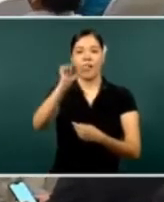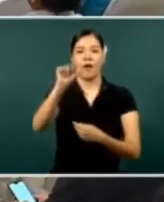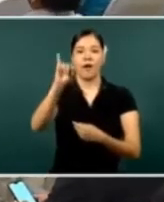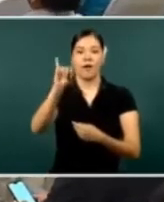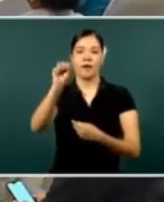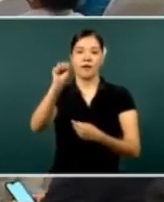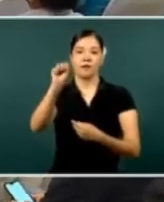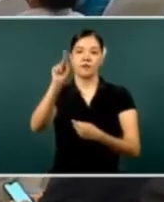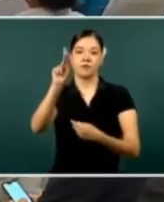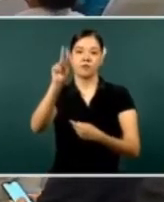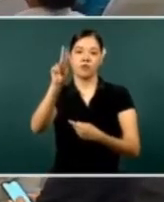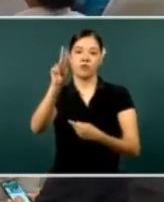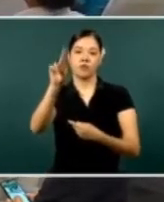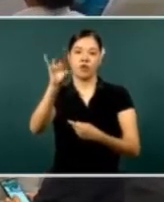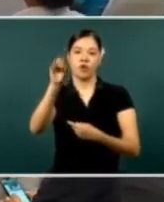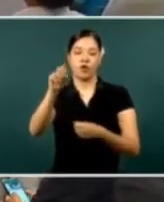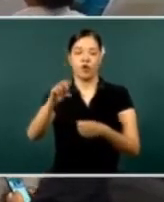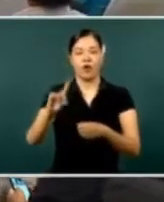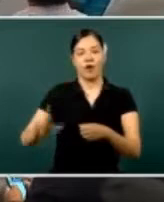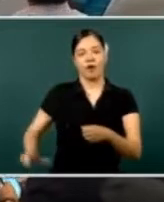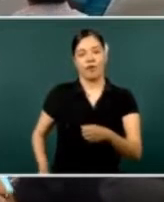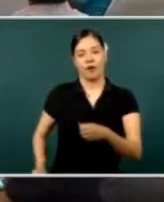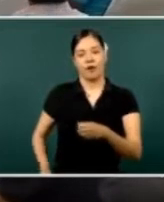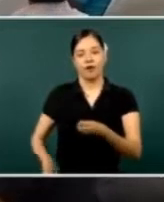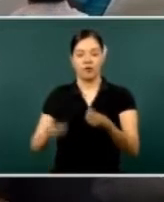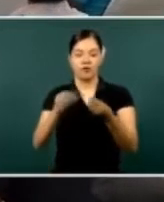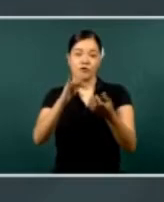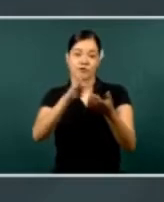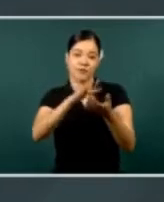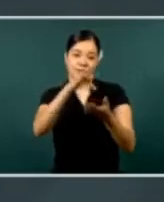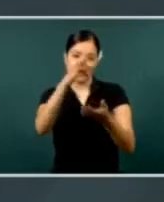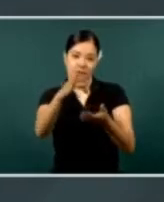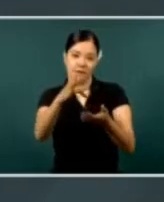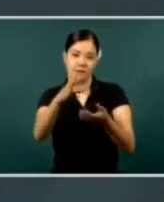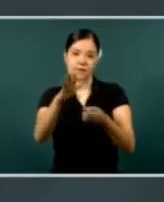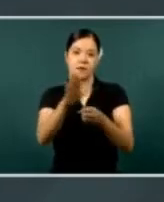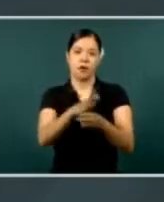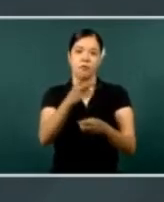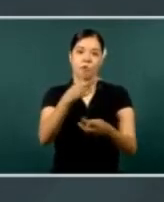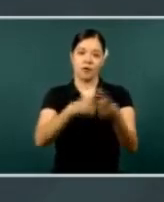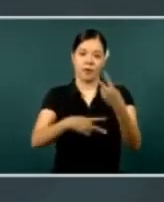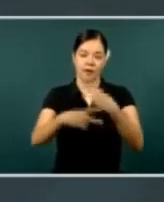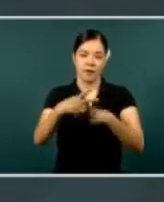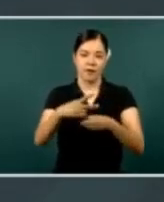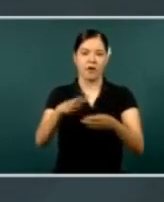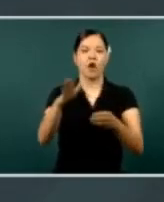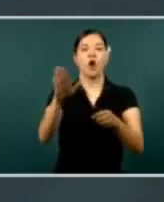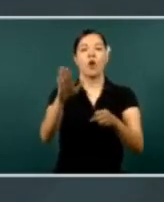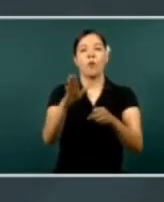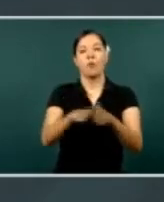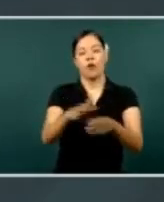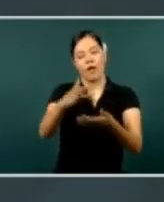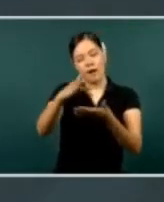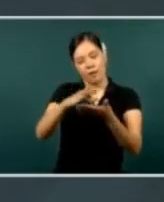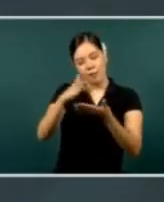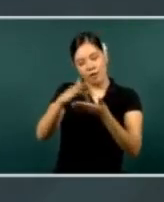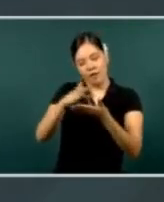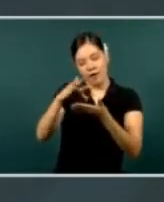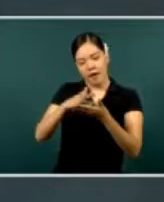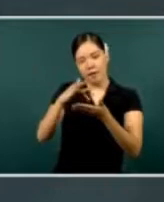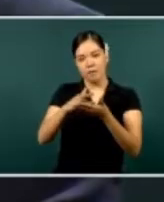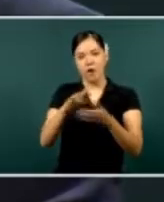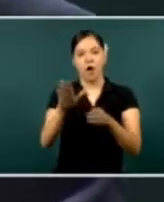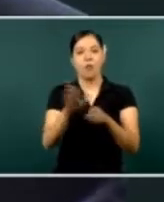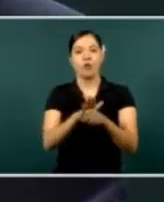of Durango, whom we appreciate very much due to his collaboration.